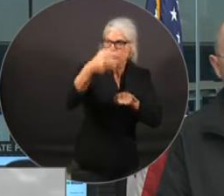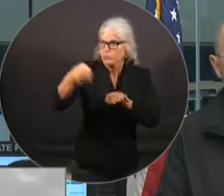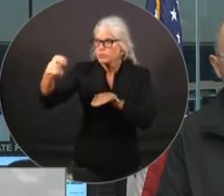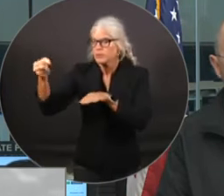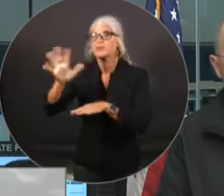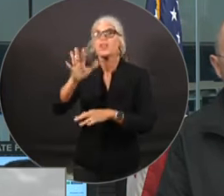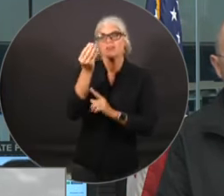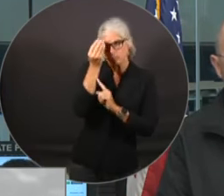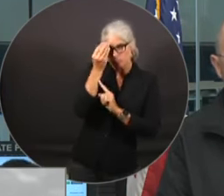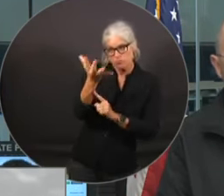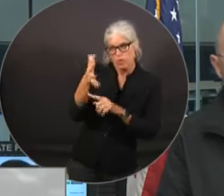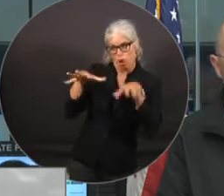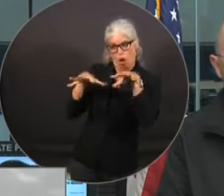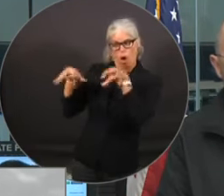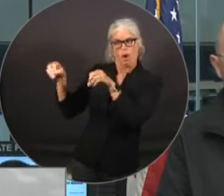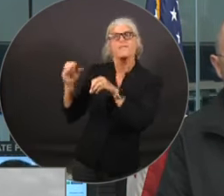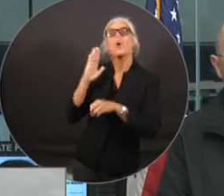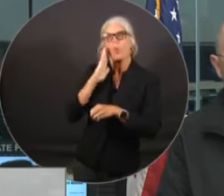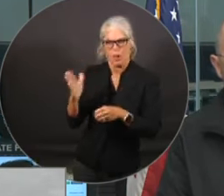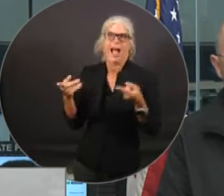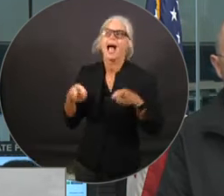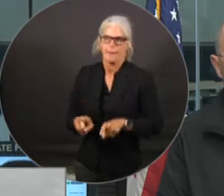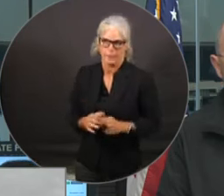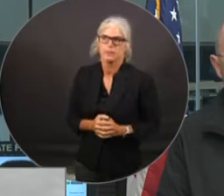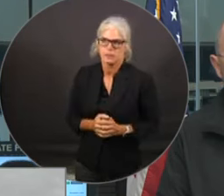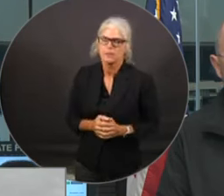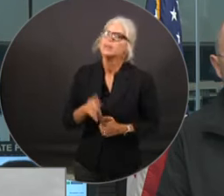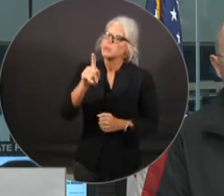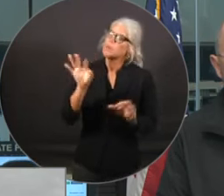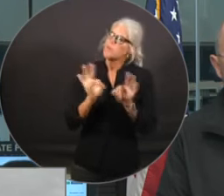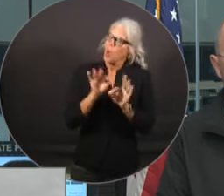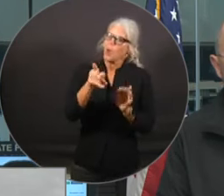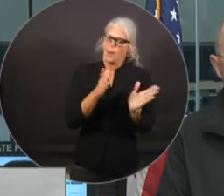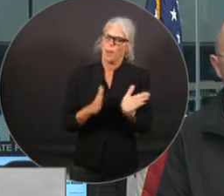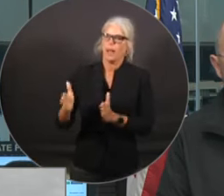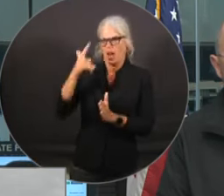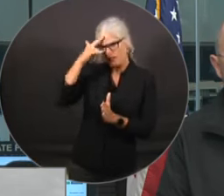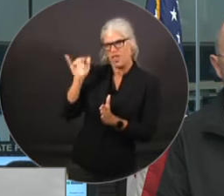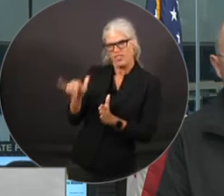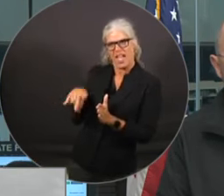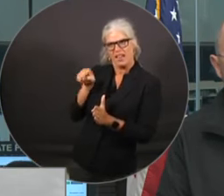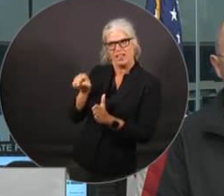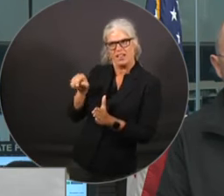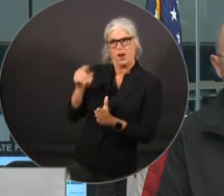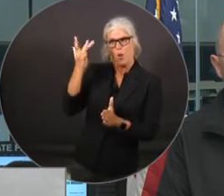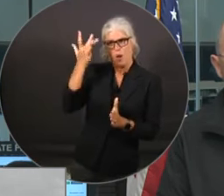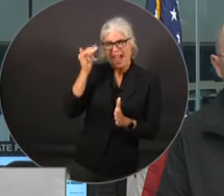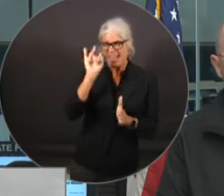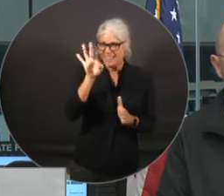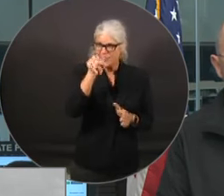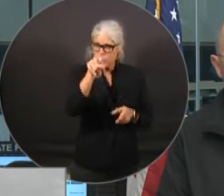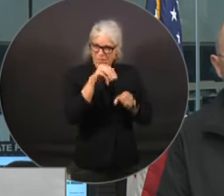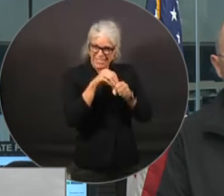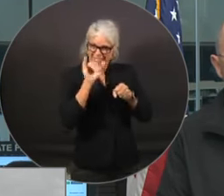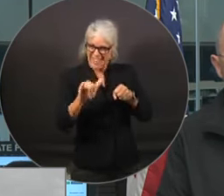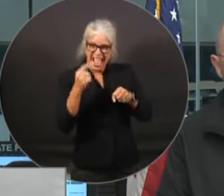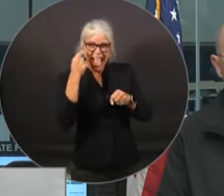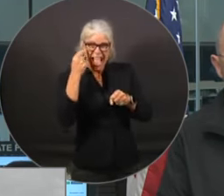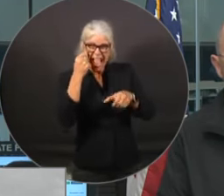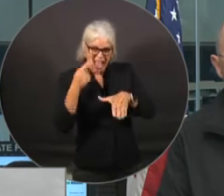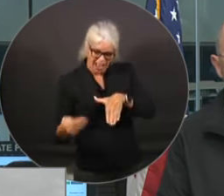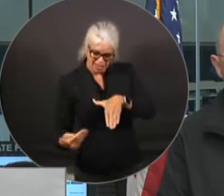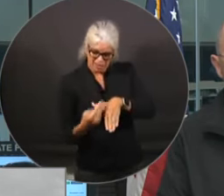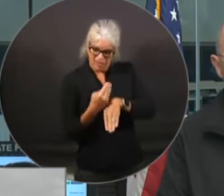should be prepared for that, uh, particularly if you're in the the main path of the storm or there is going to be power outages.